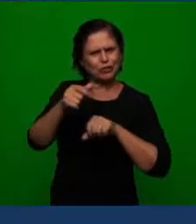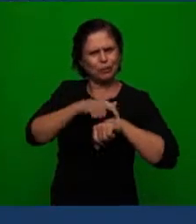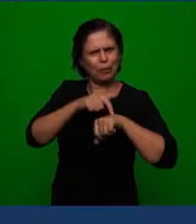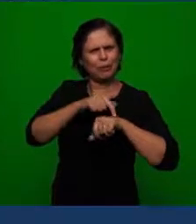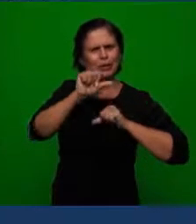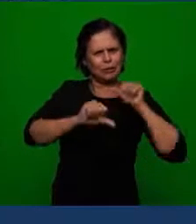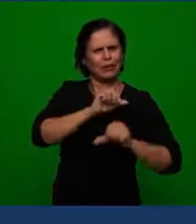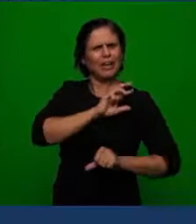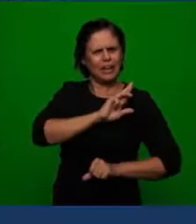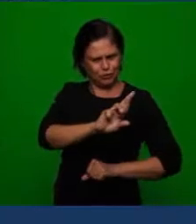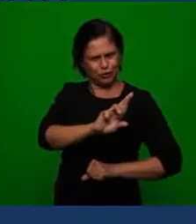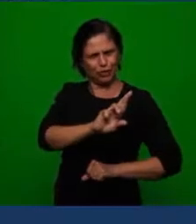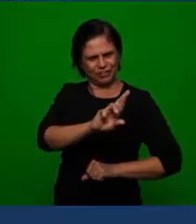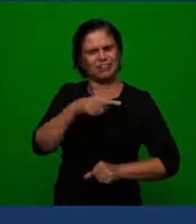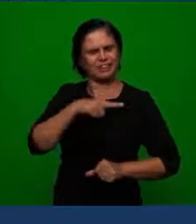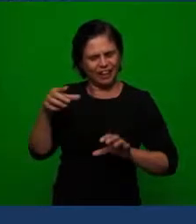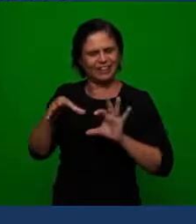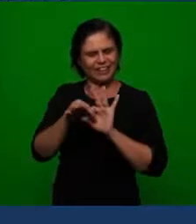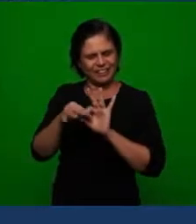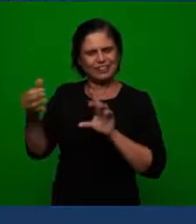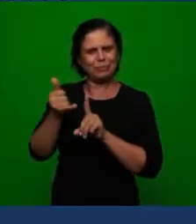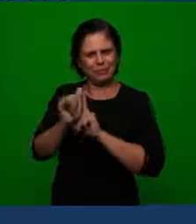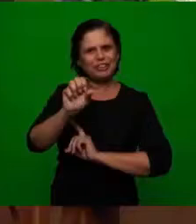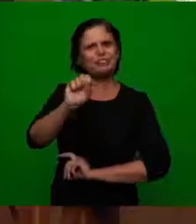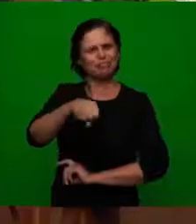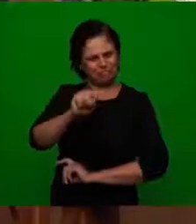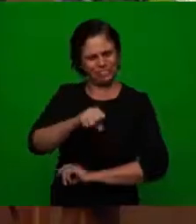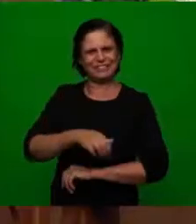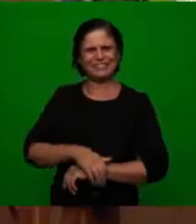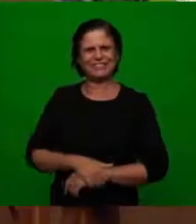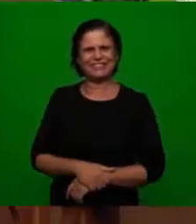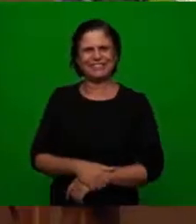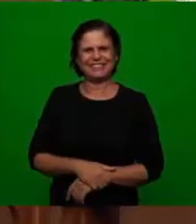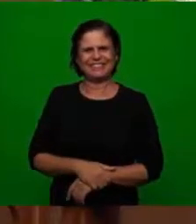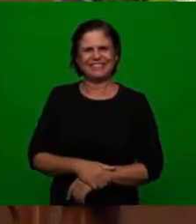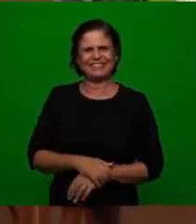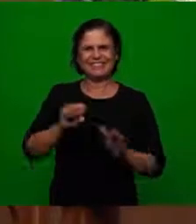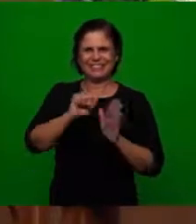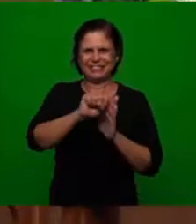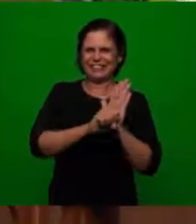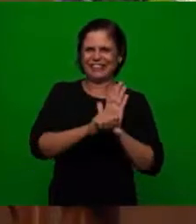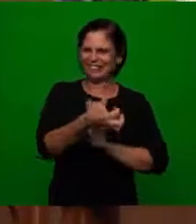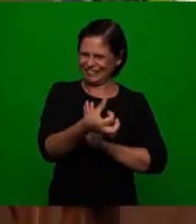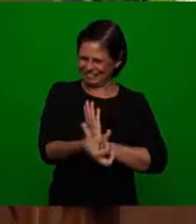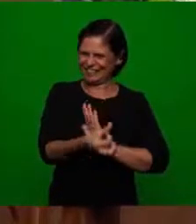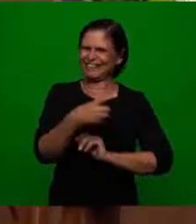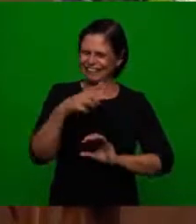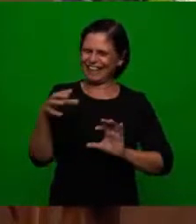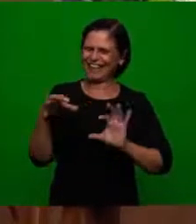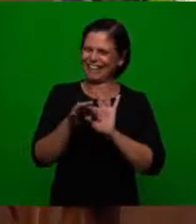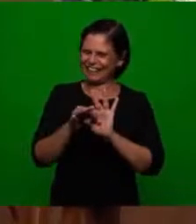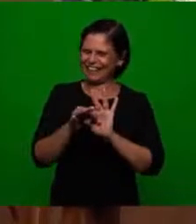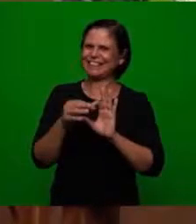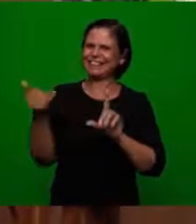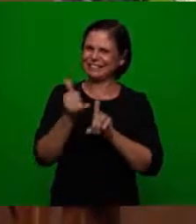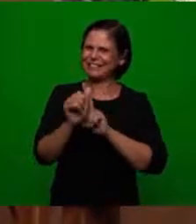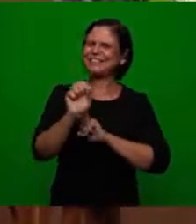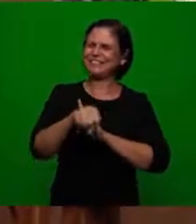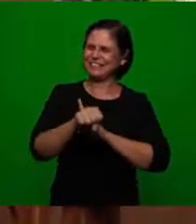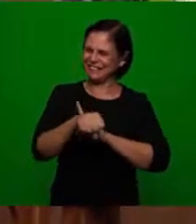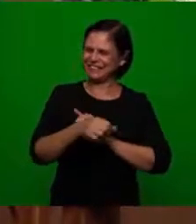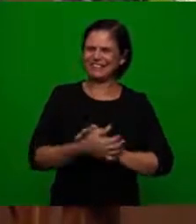link with this moment of the reformation religious reformation of the 16th century